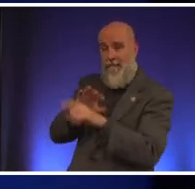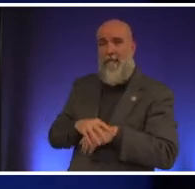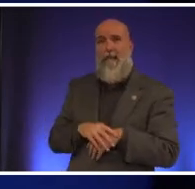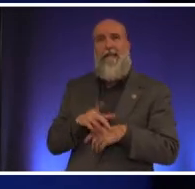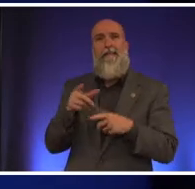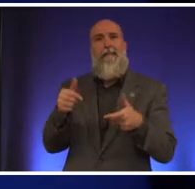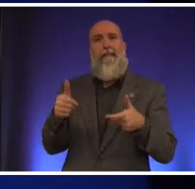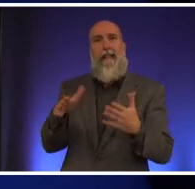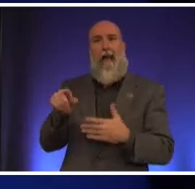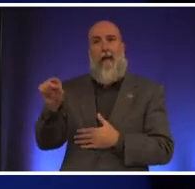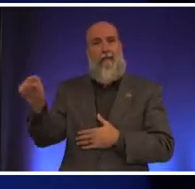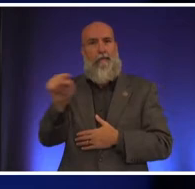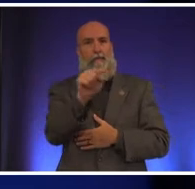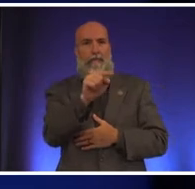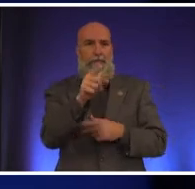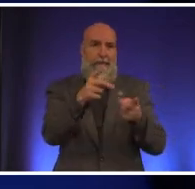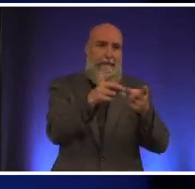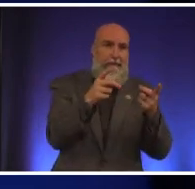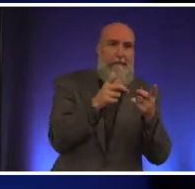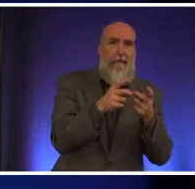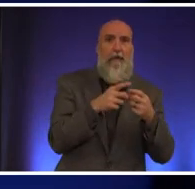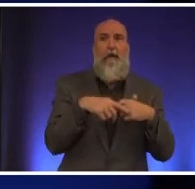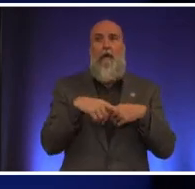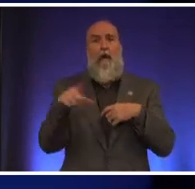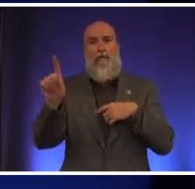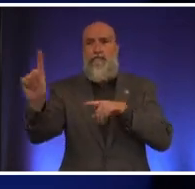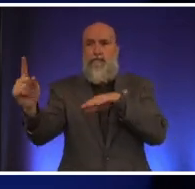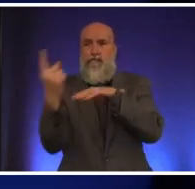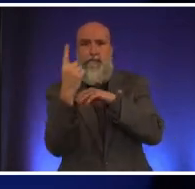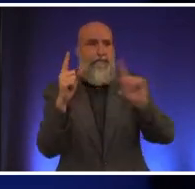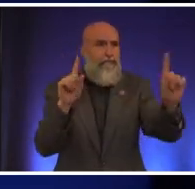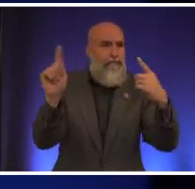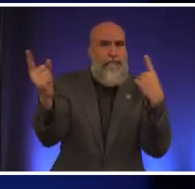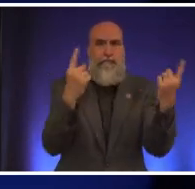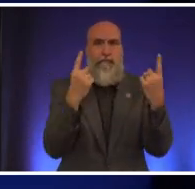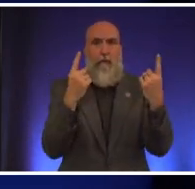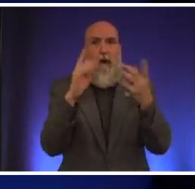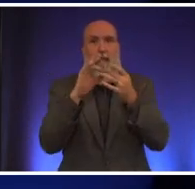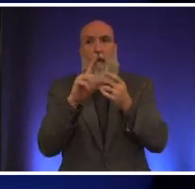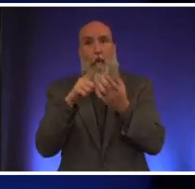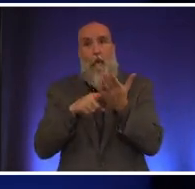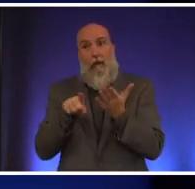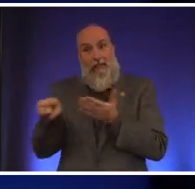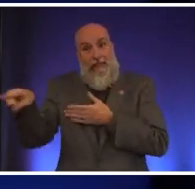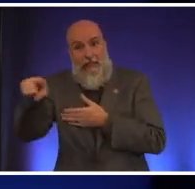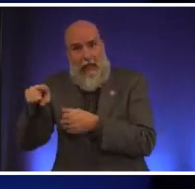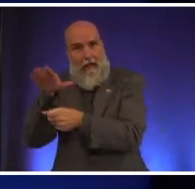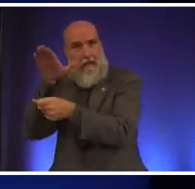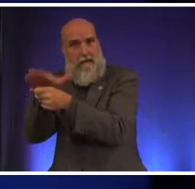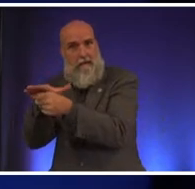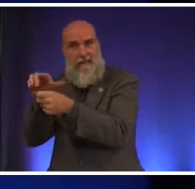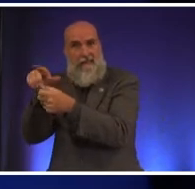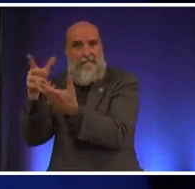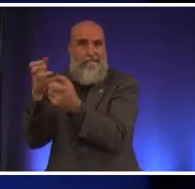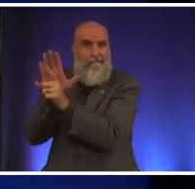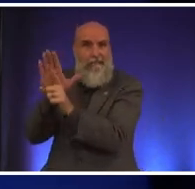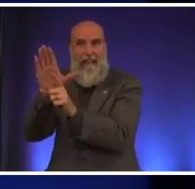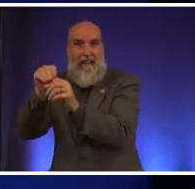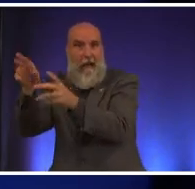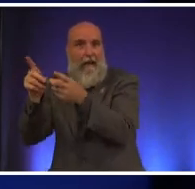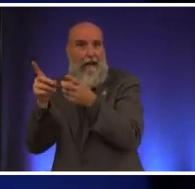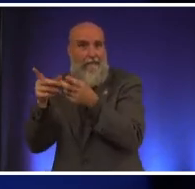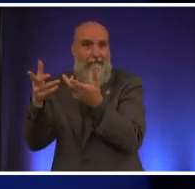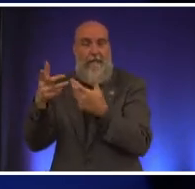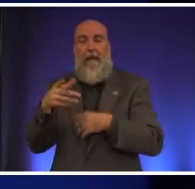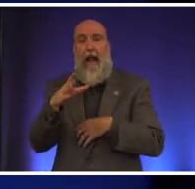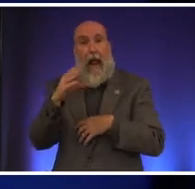districts those neighborhoods to come forward and say here's what we want and then implement